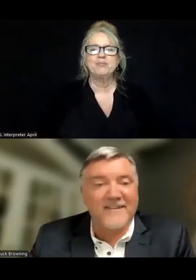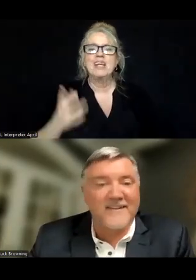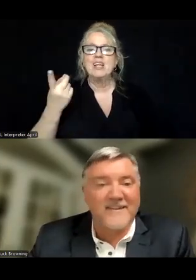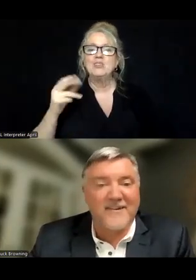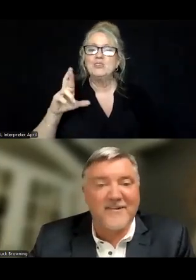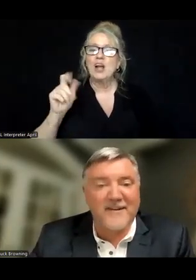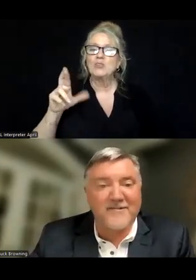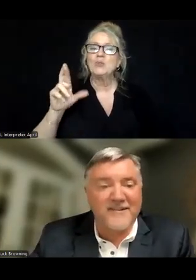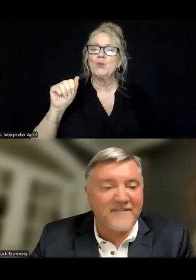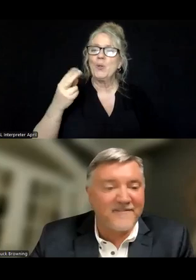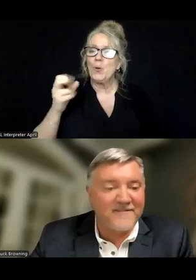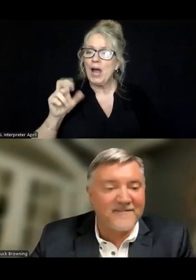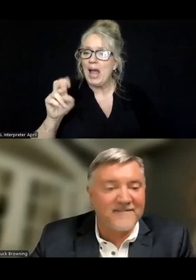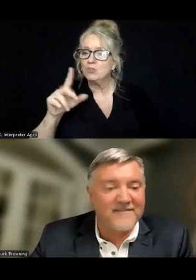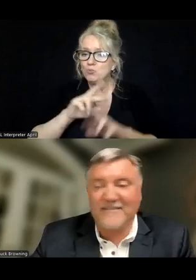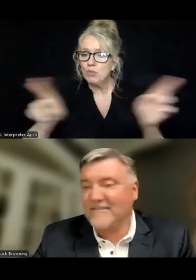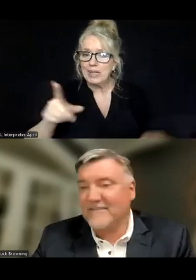Laura House, are you ready, Laura?